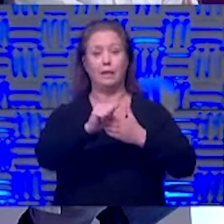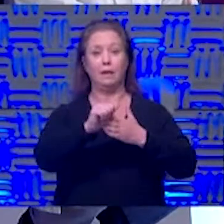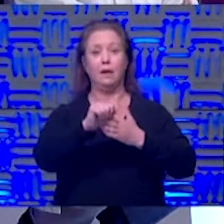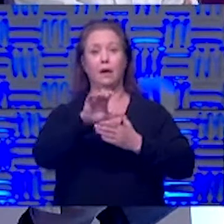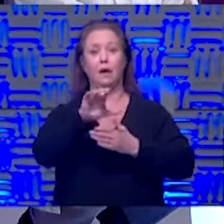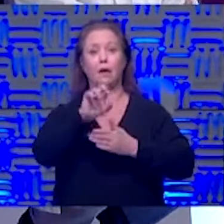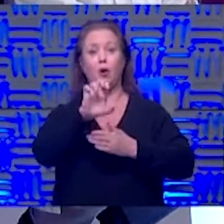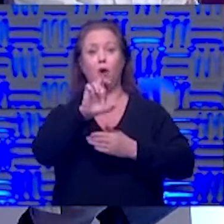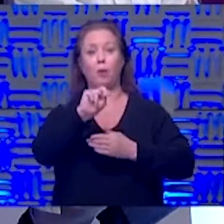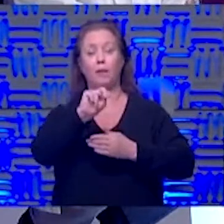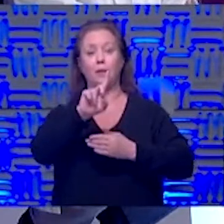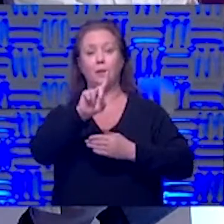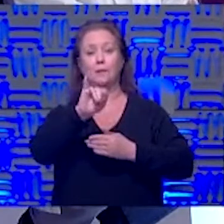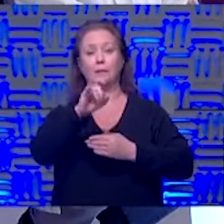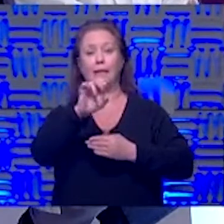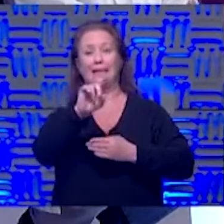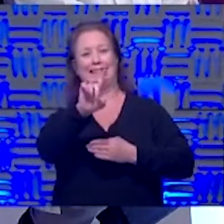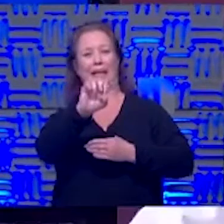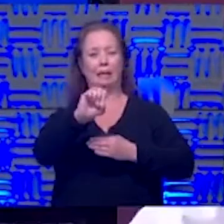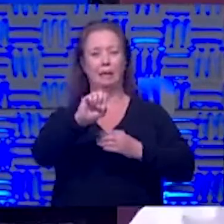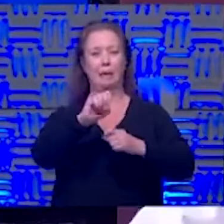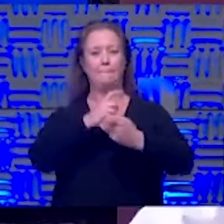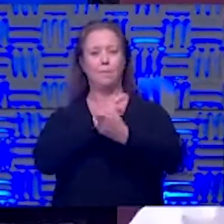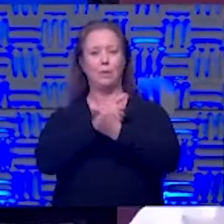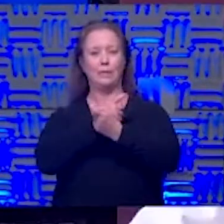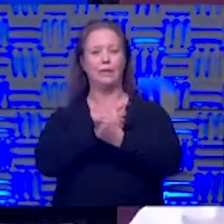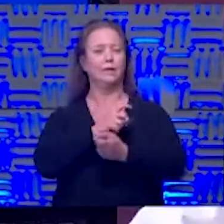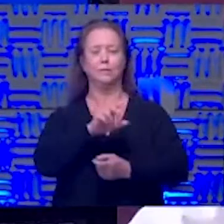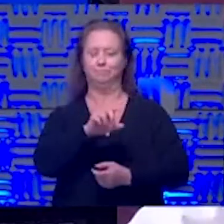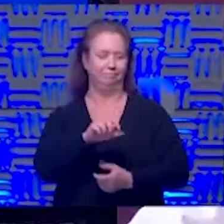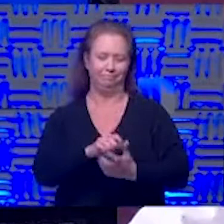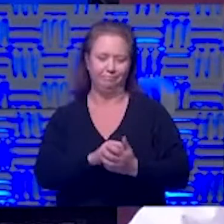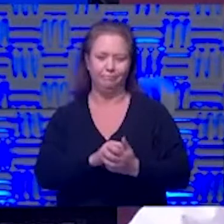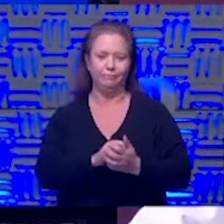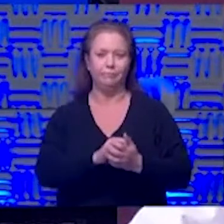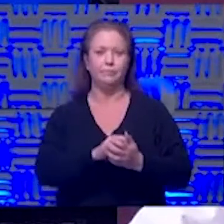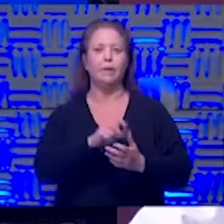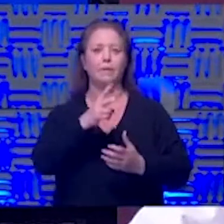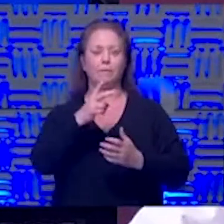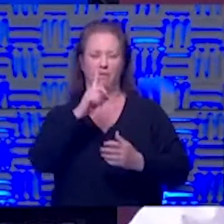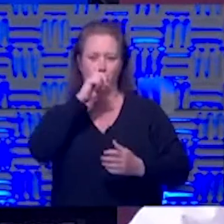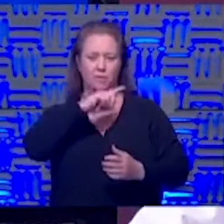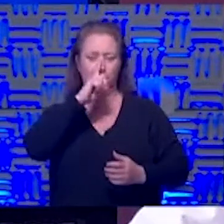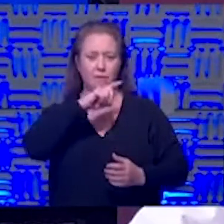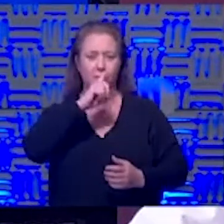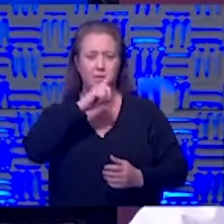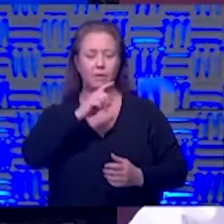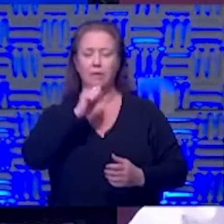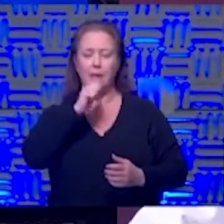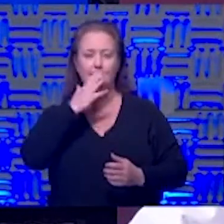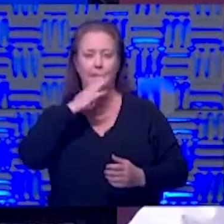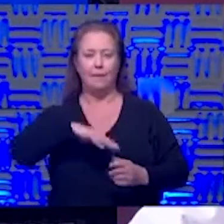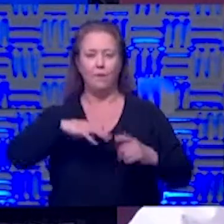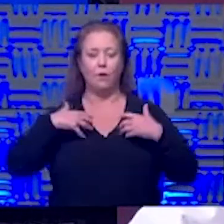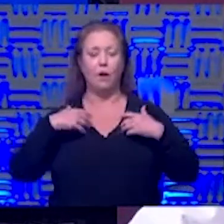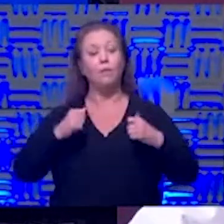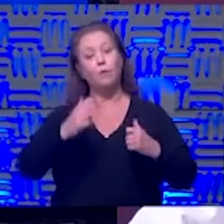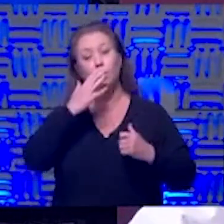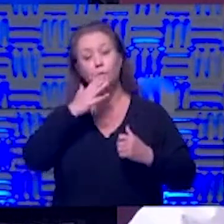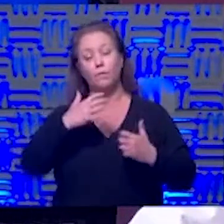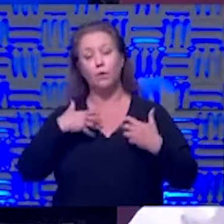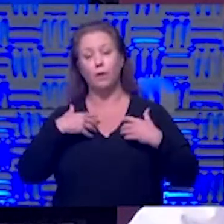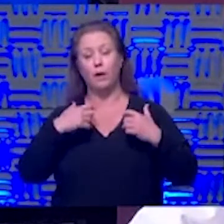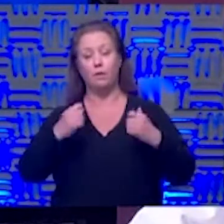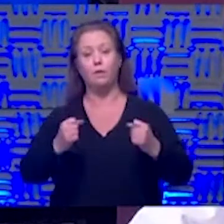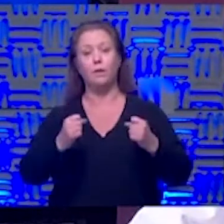dioxide poisoning we can do we can totally debunk that both of those statements are false they are not bad for your health they're good for everybody